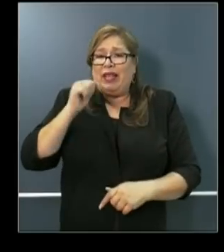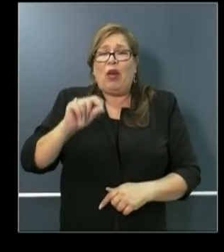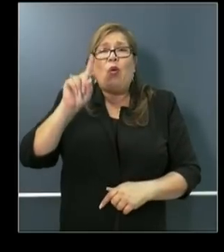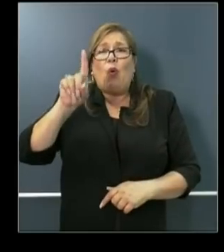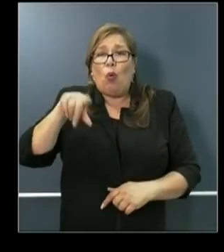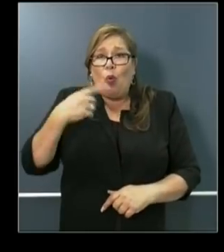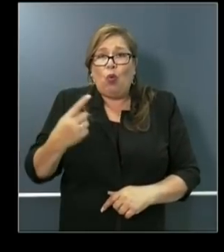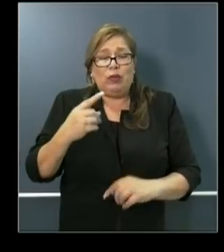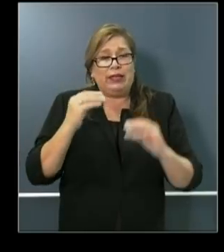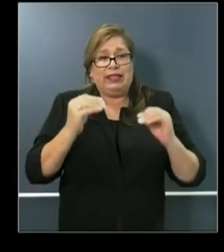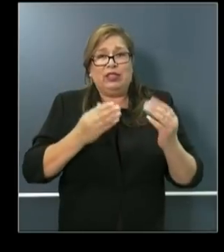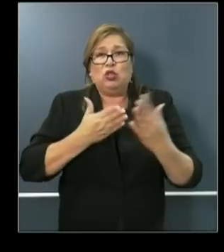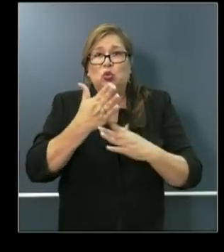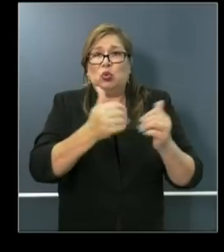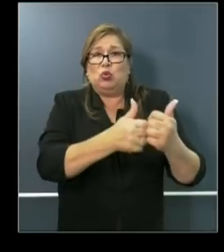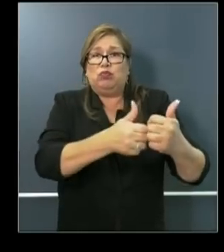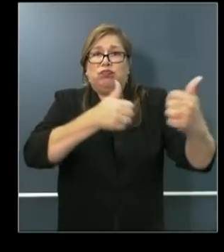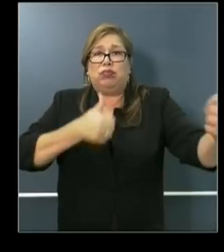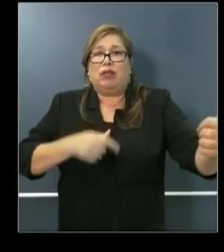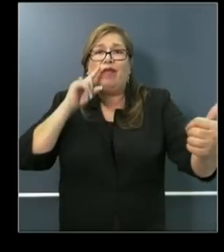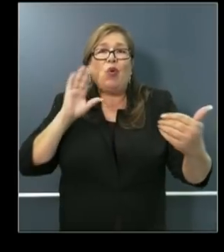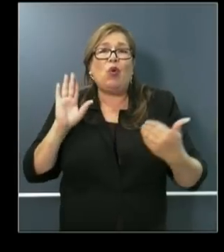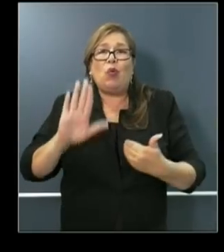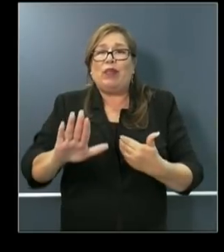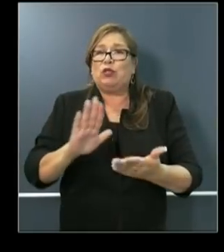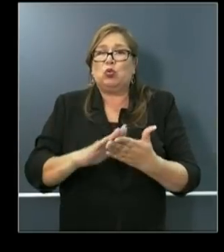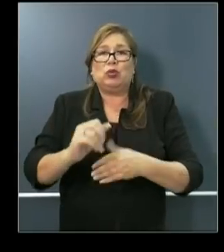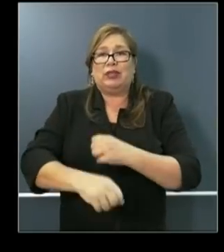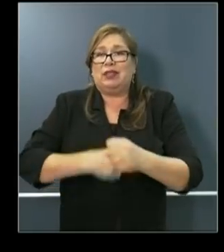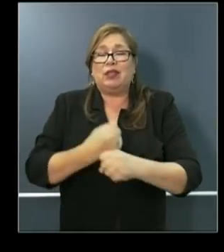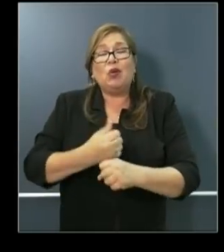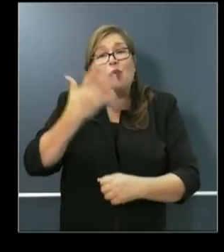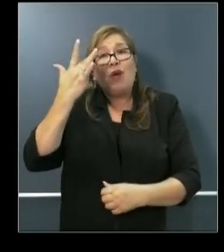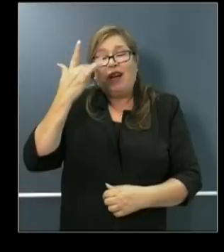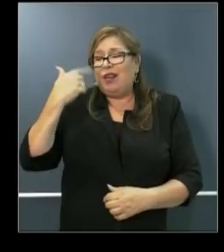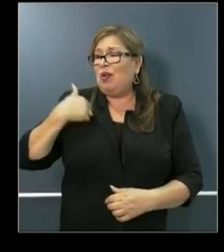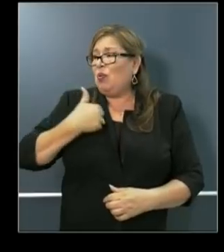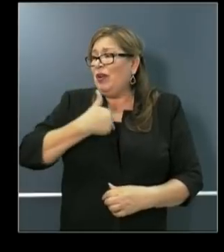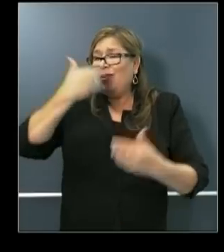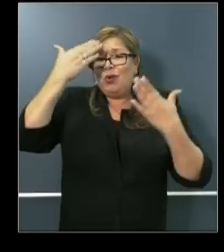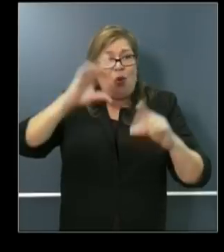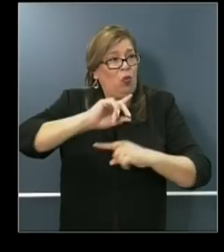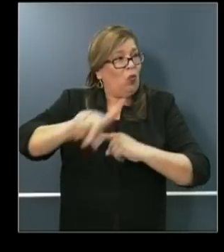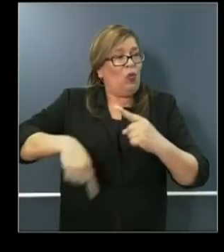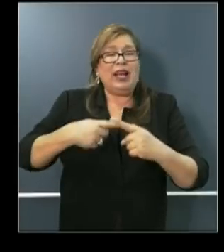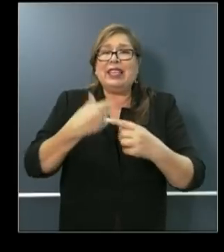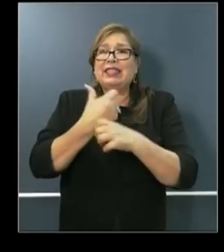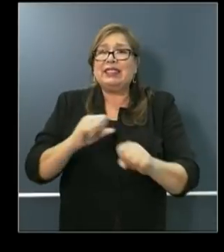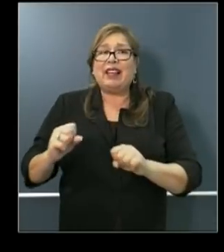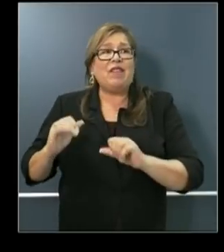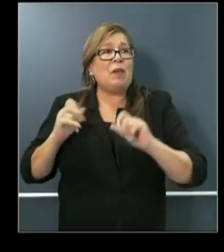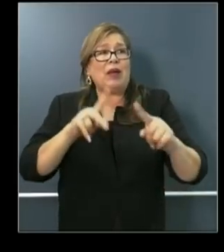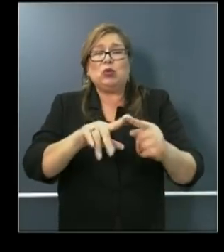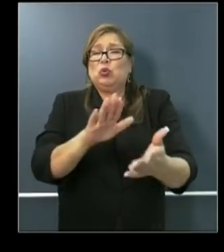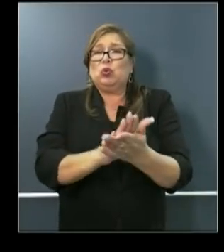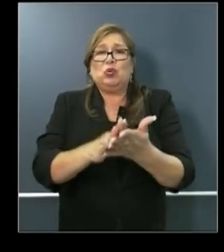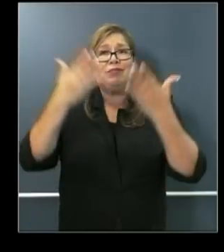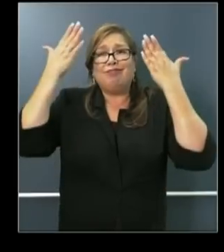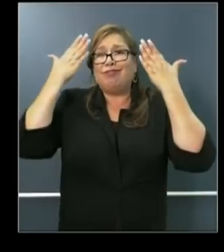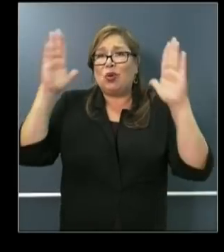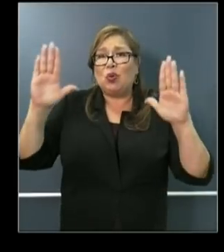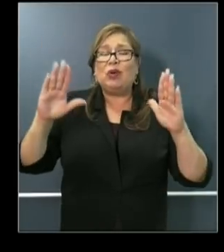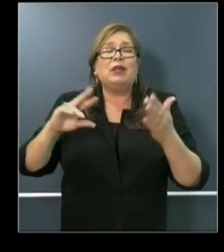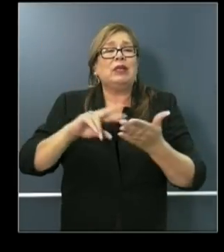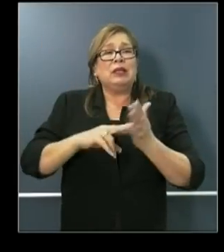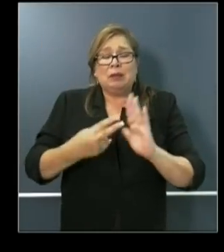for the remainder of the school year. Quite frankly, none of us knows when it's safe enough for our students to return to campus. We have to do